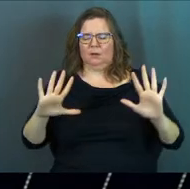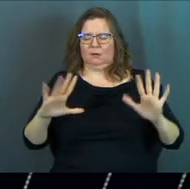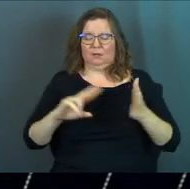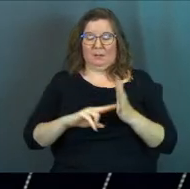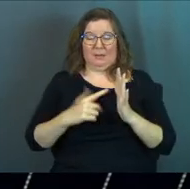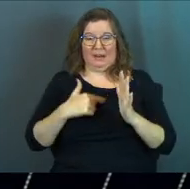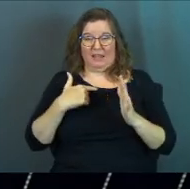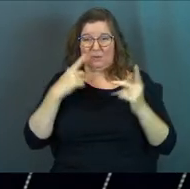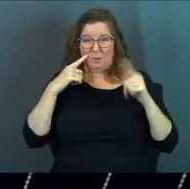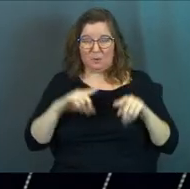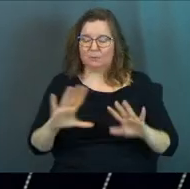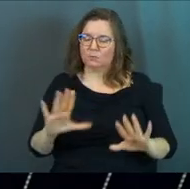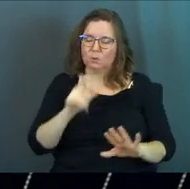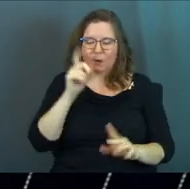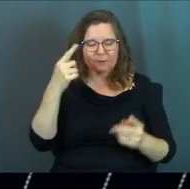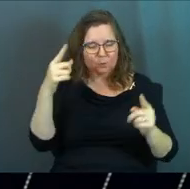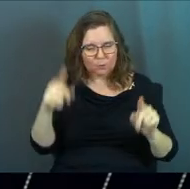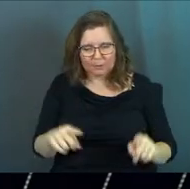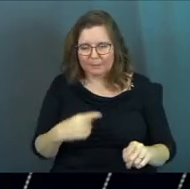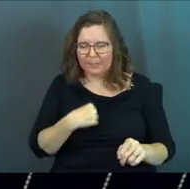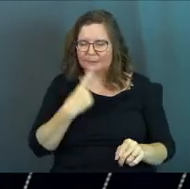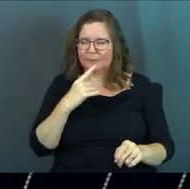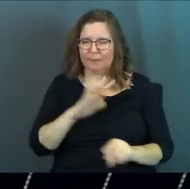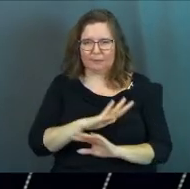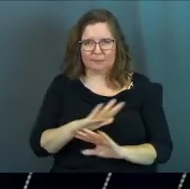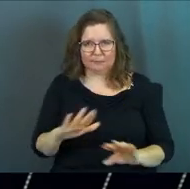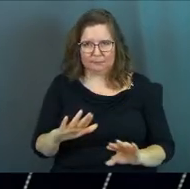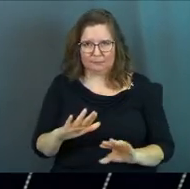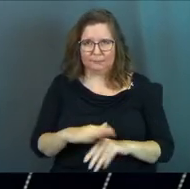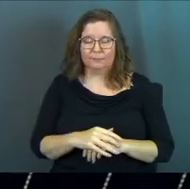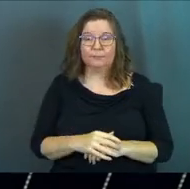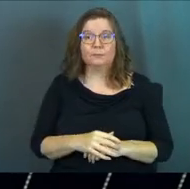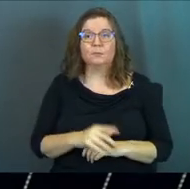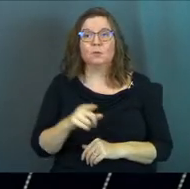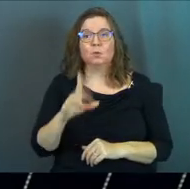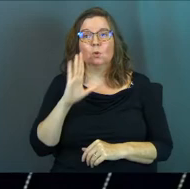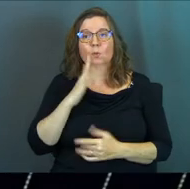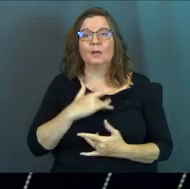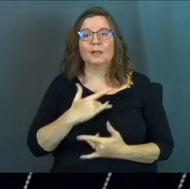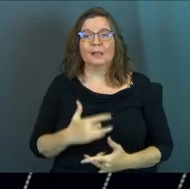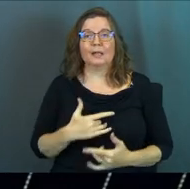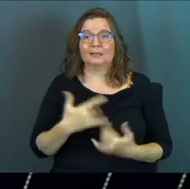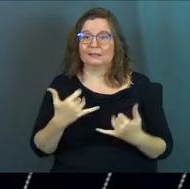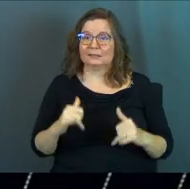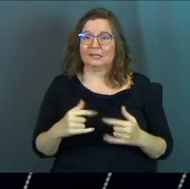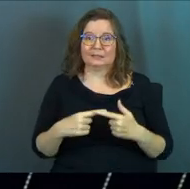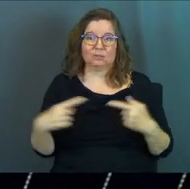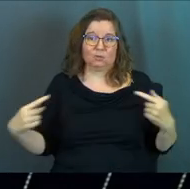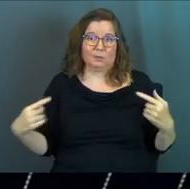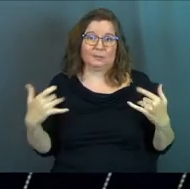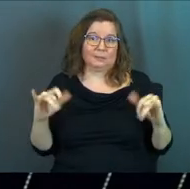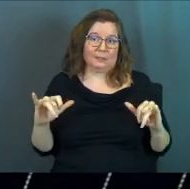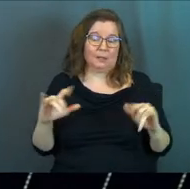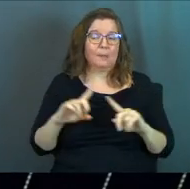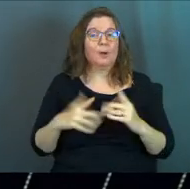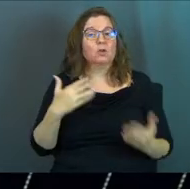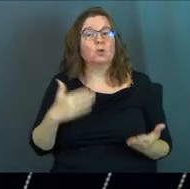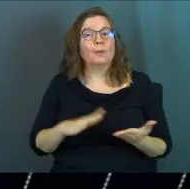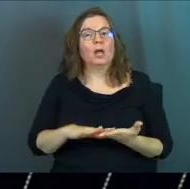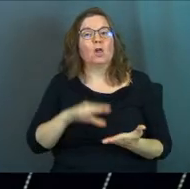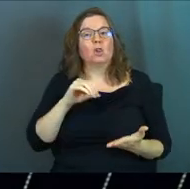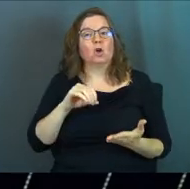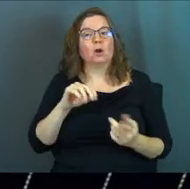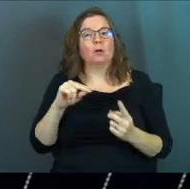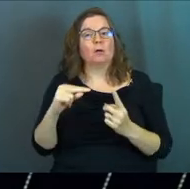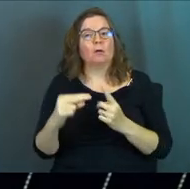oh, you mean I've got to agree with them? Nope, I don't mean that. You will likely come out still disagreeing, but you might